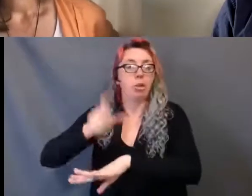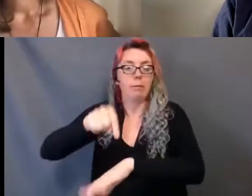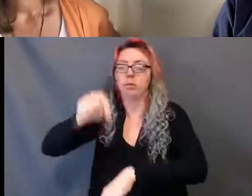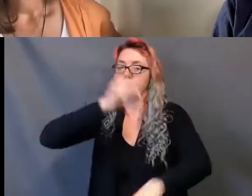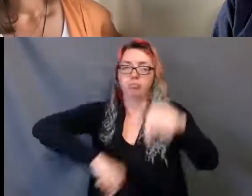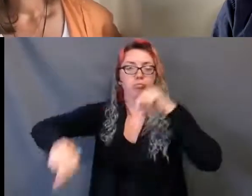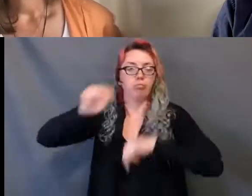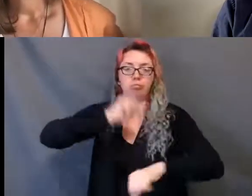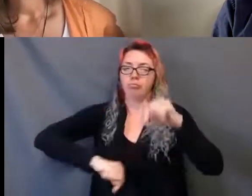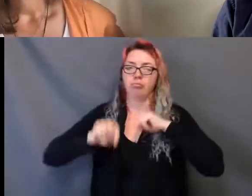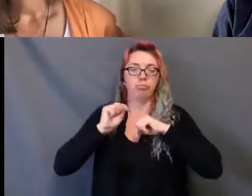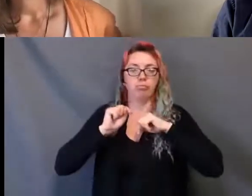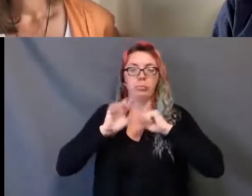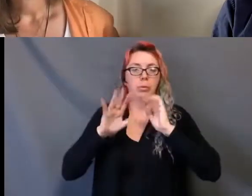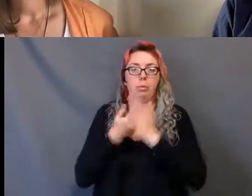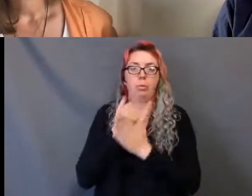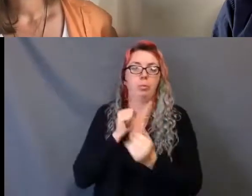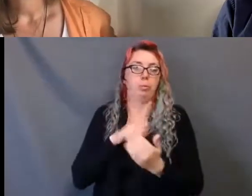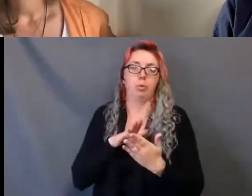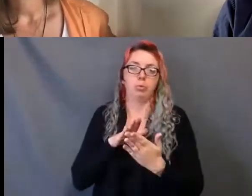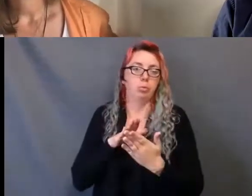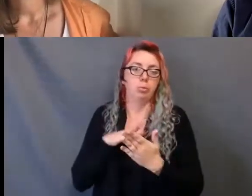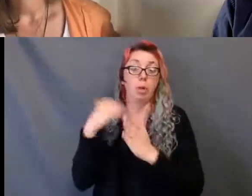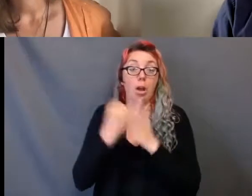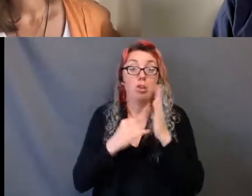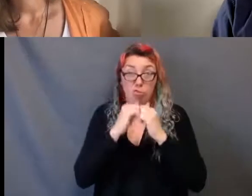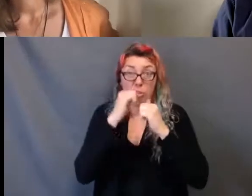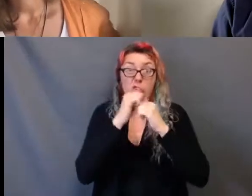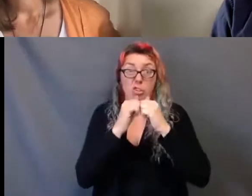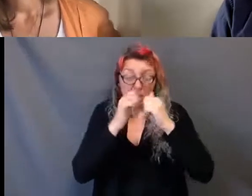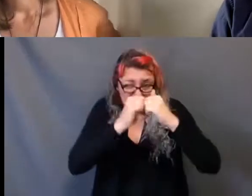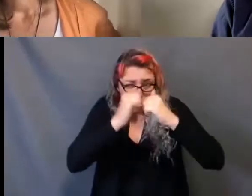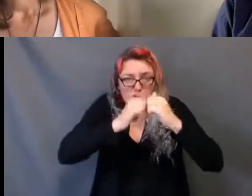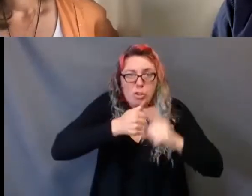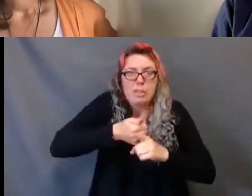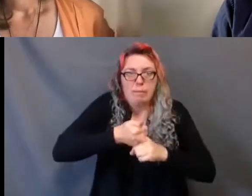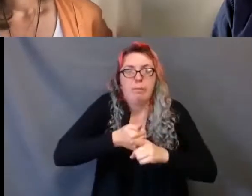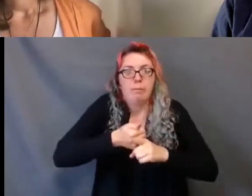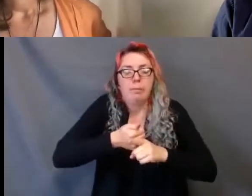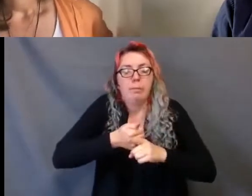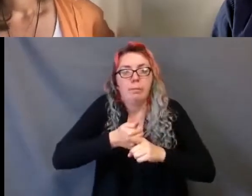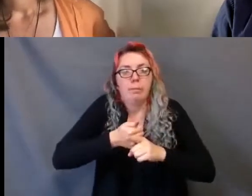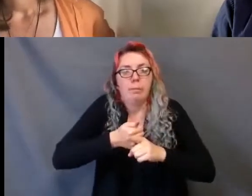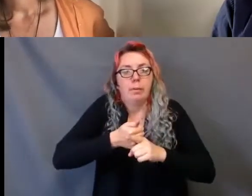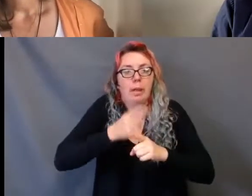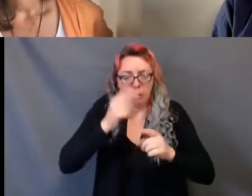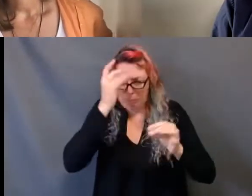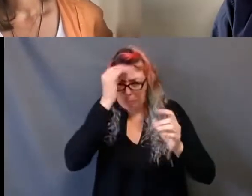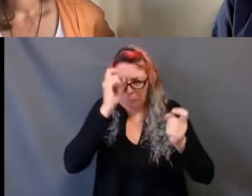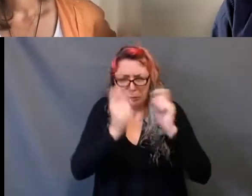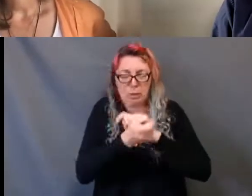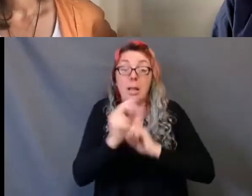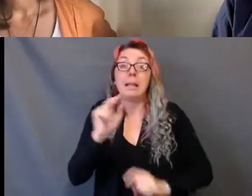of the foundational principles of our arts infrastructure. The inclusion of Indigenous theatre at the NAC is a beginning.